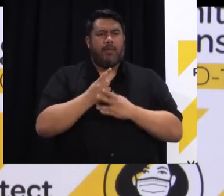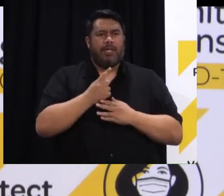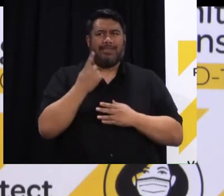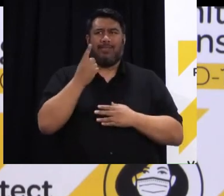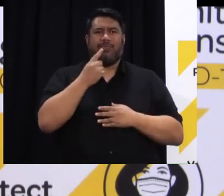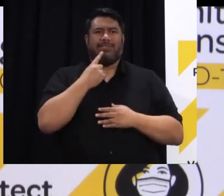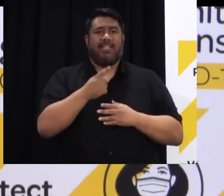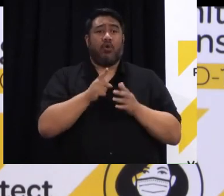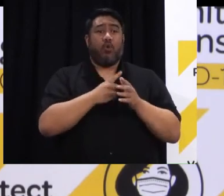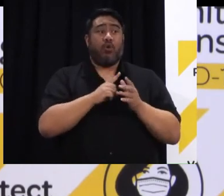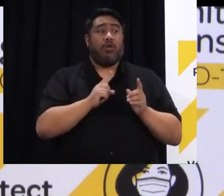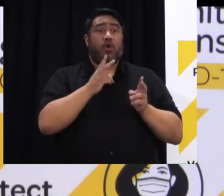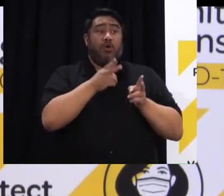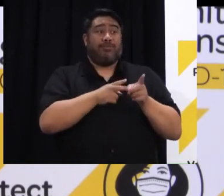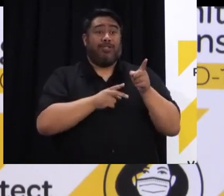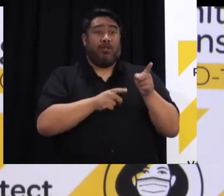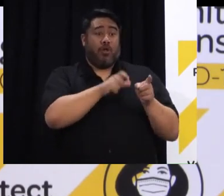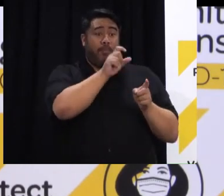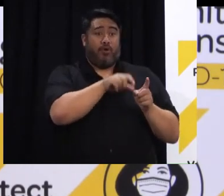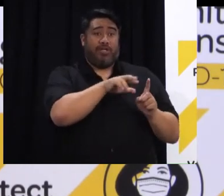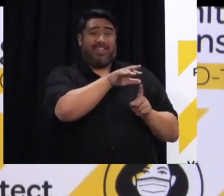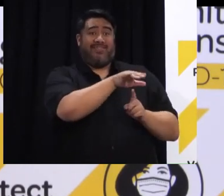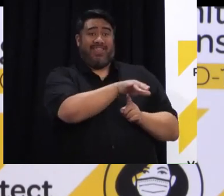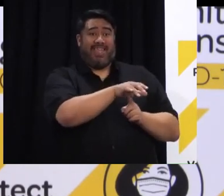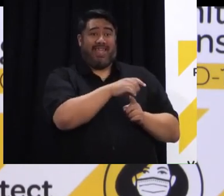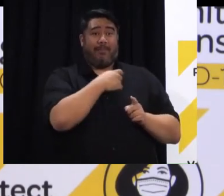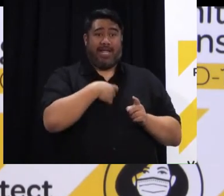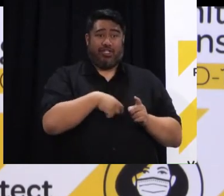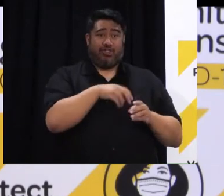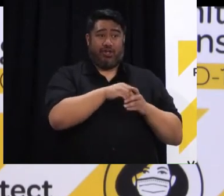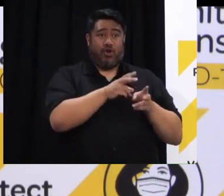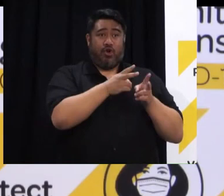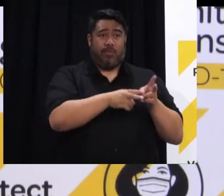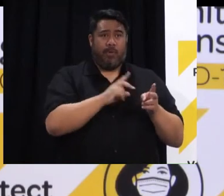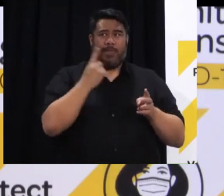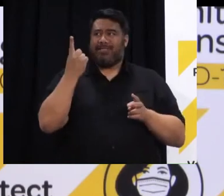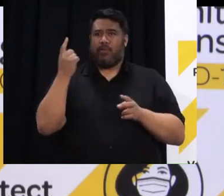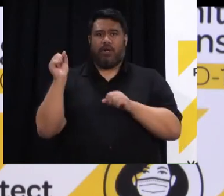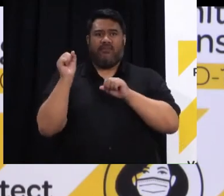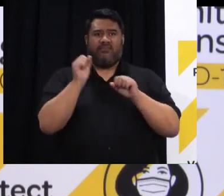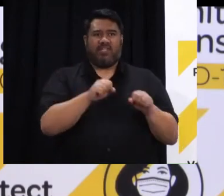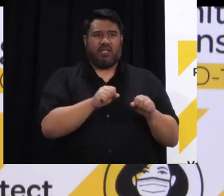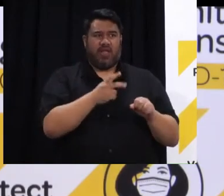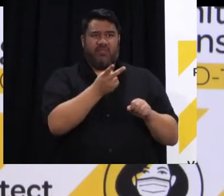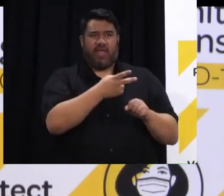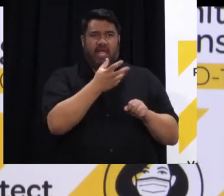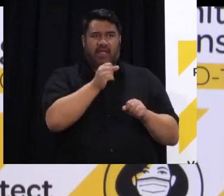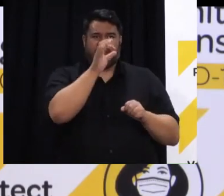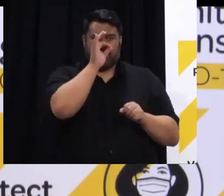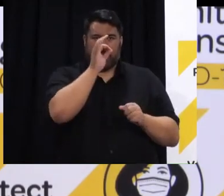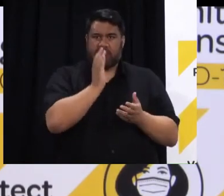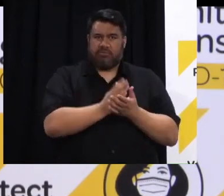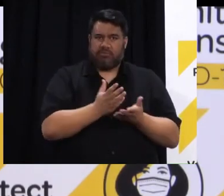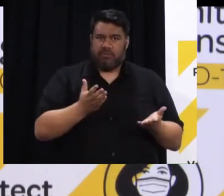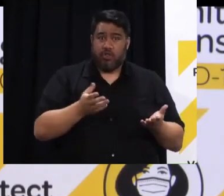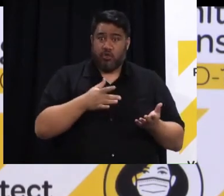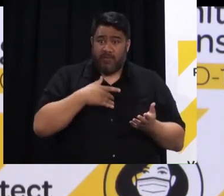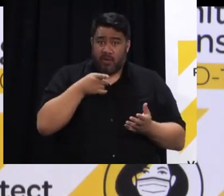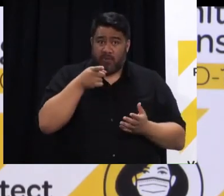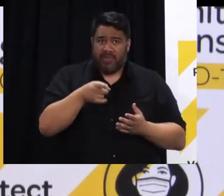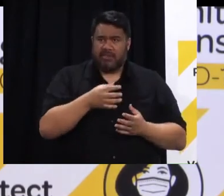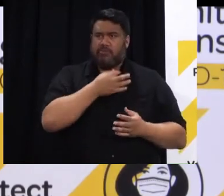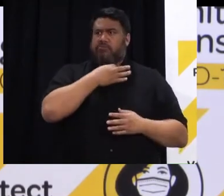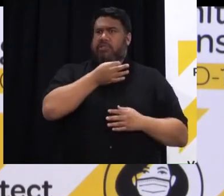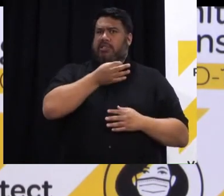at Auckland Hospital would you say that is this a high risk activity in the current climate? Well